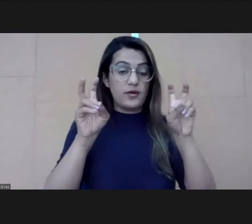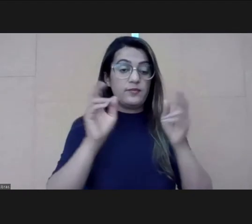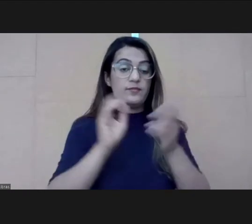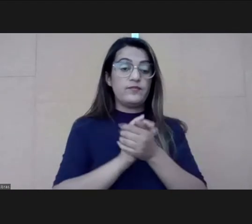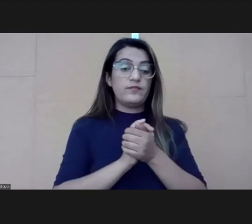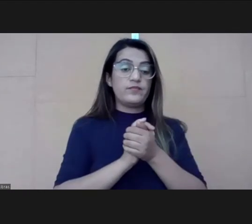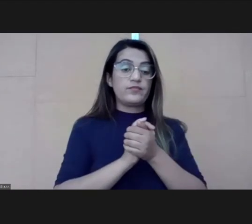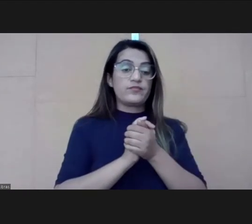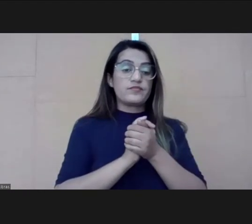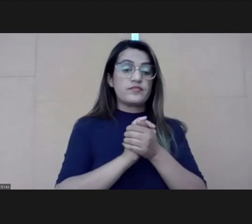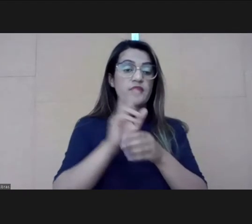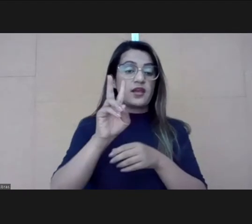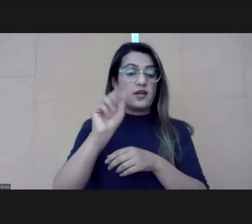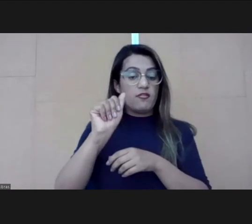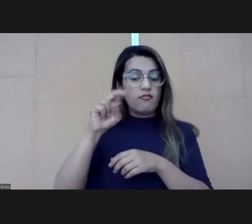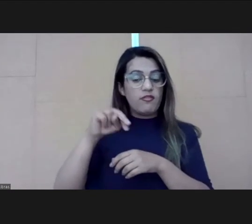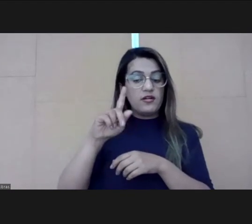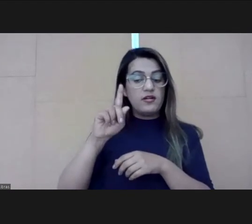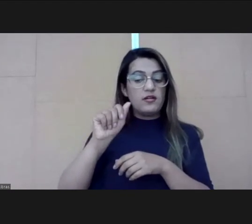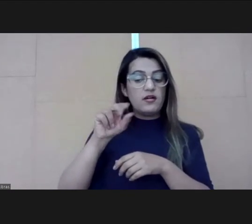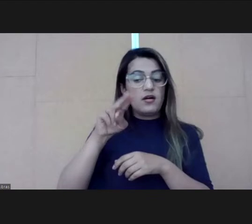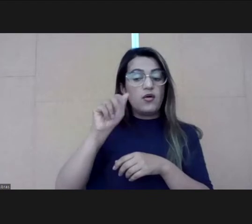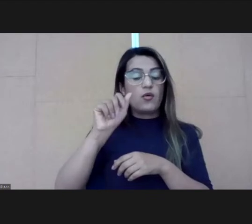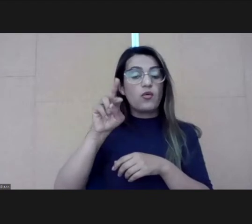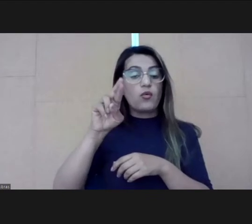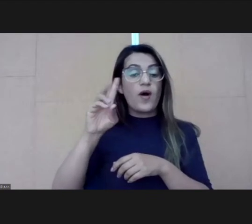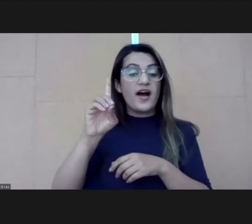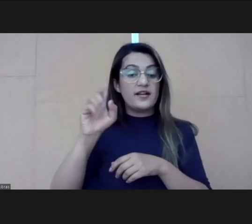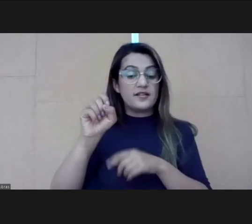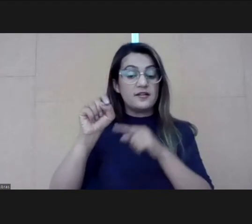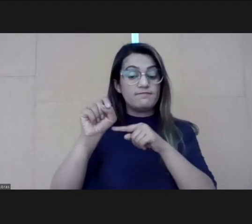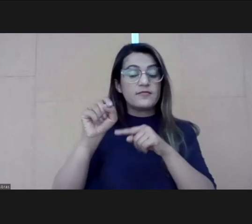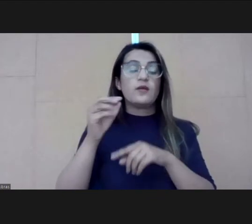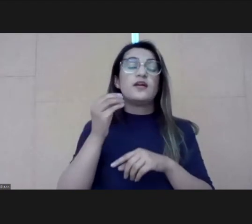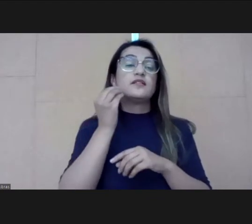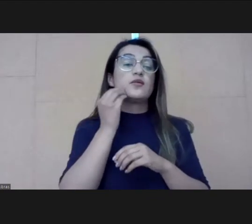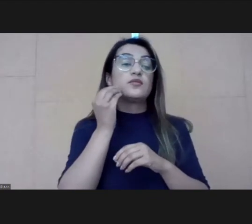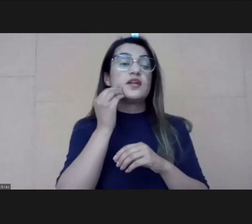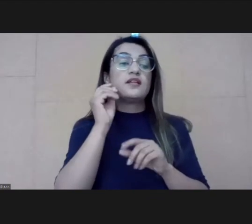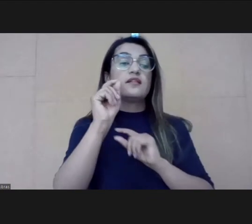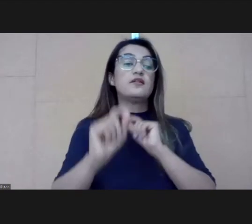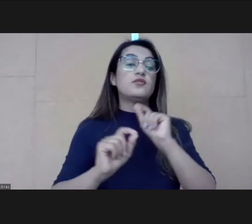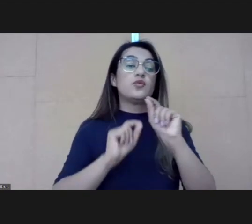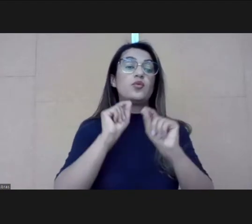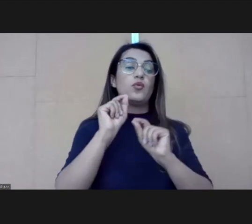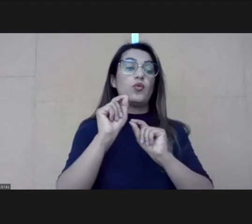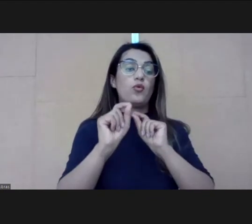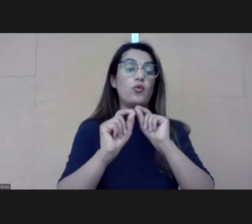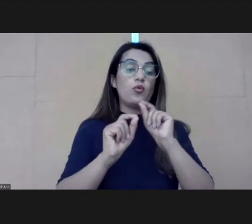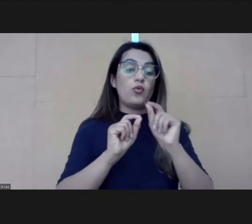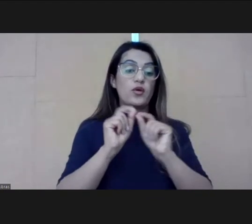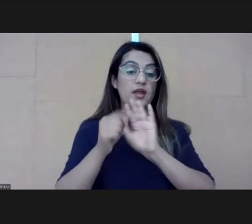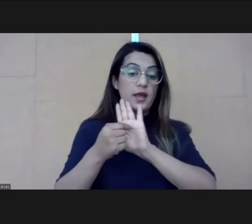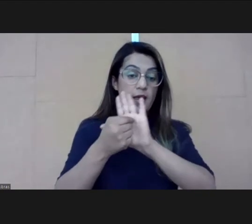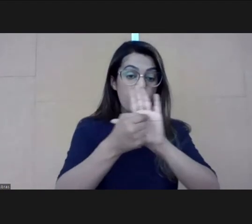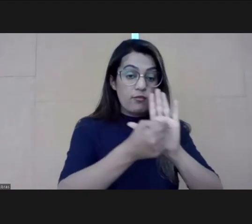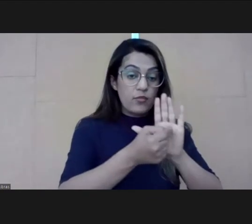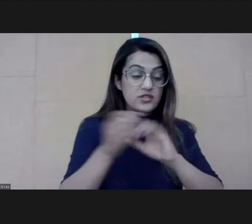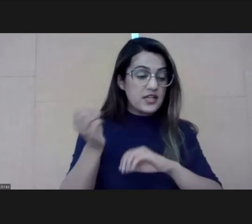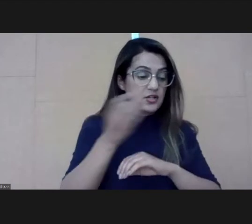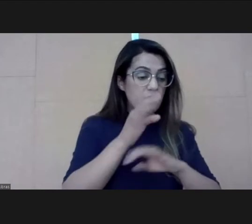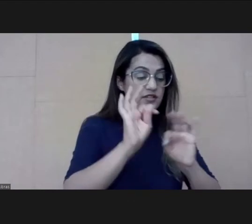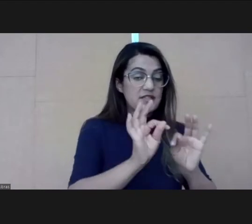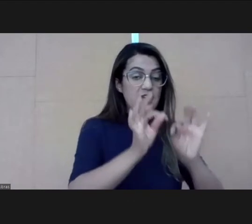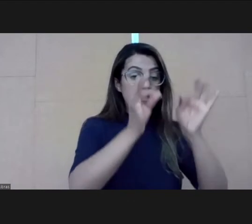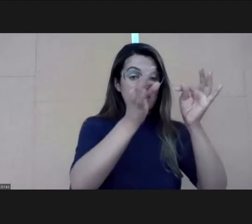out there trying to leverage new developments, new technologies to create new public sector value for